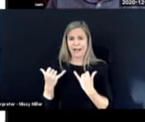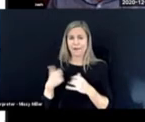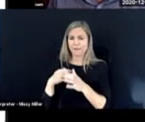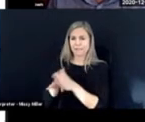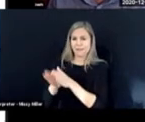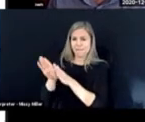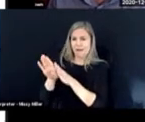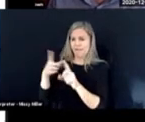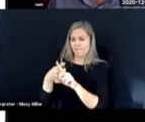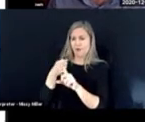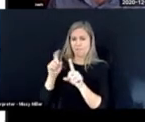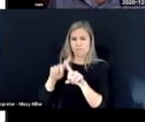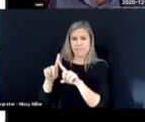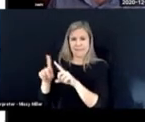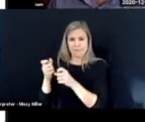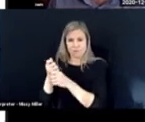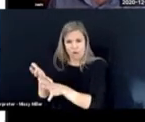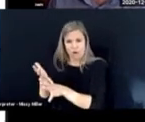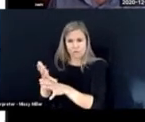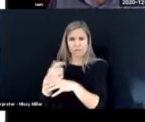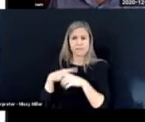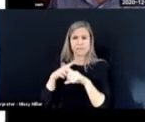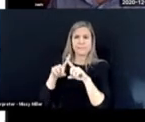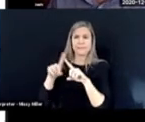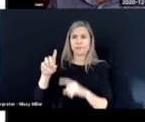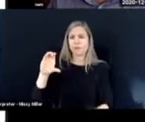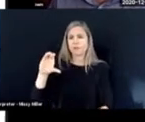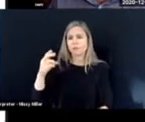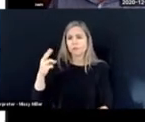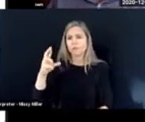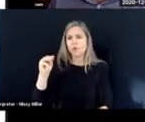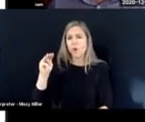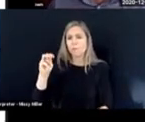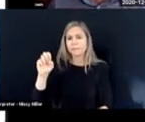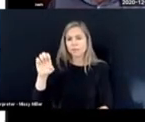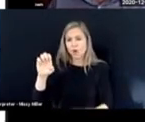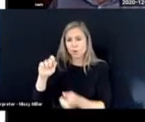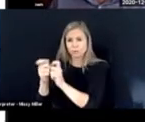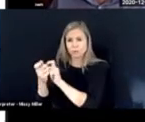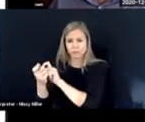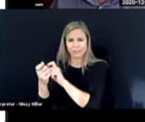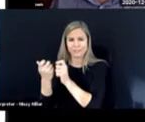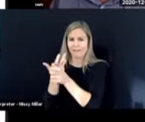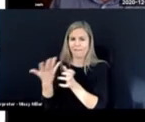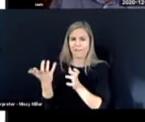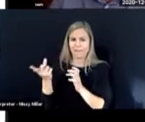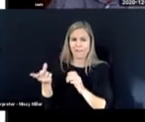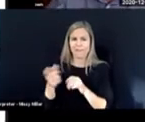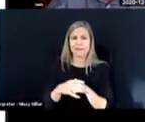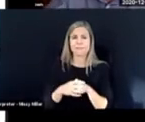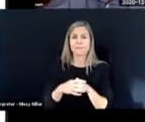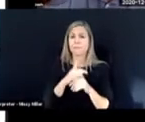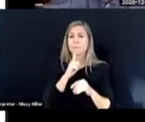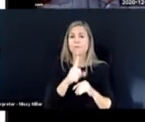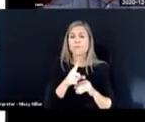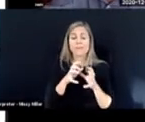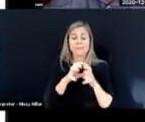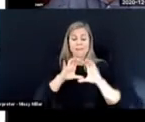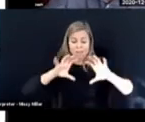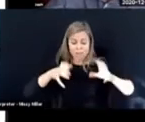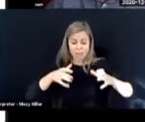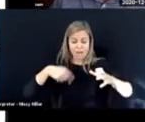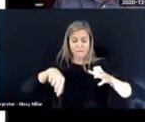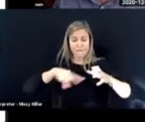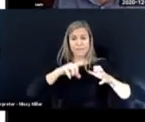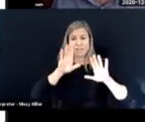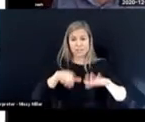and some expertise in many, many different syndromes and chromosome abnormalities. And the